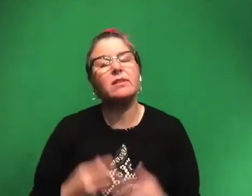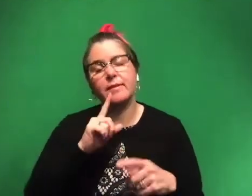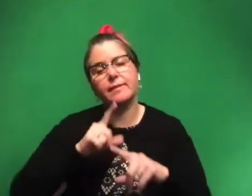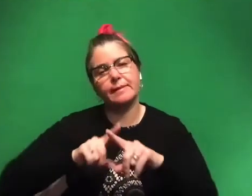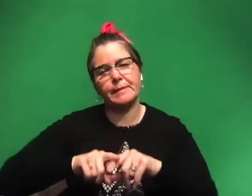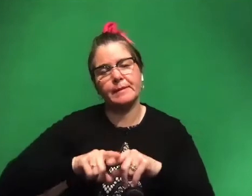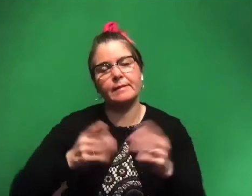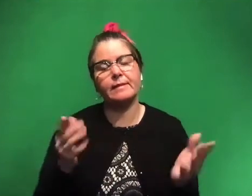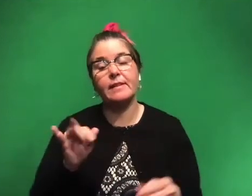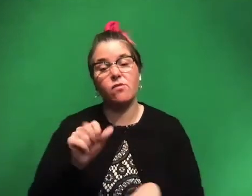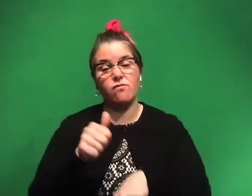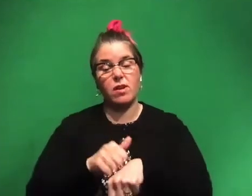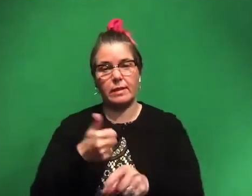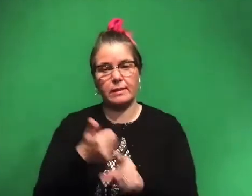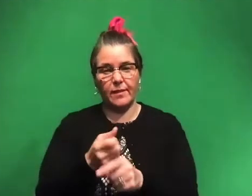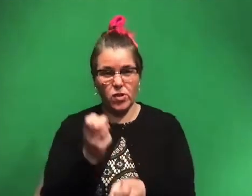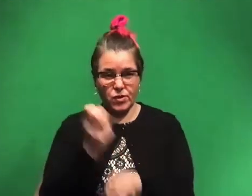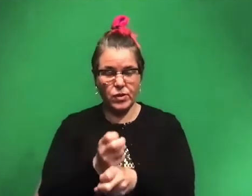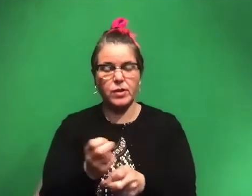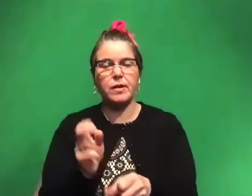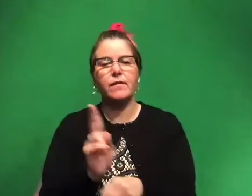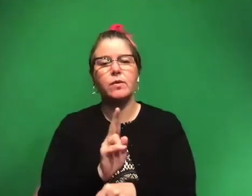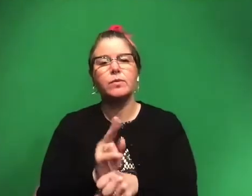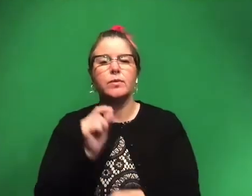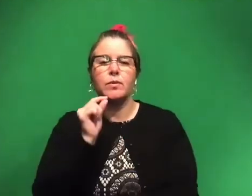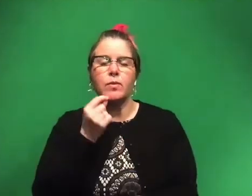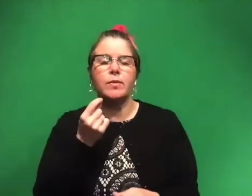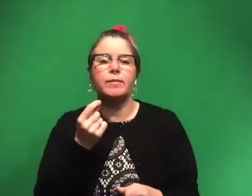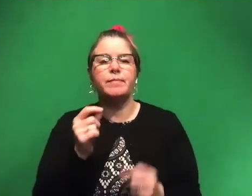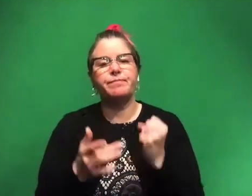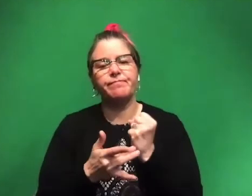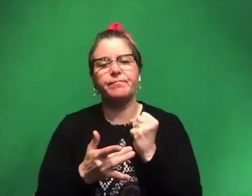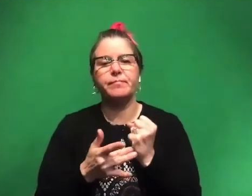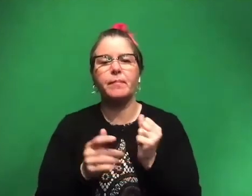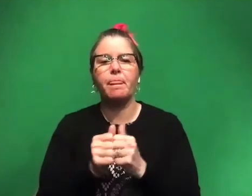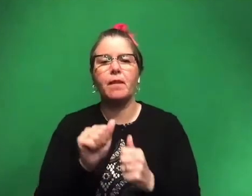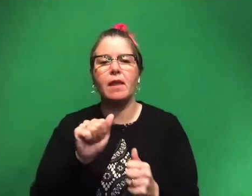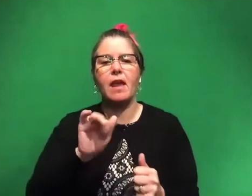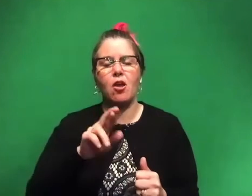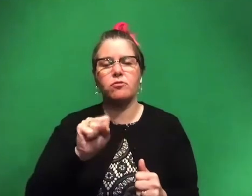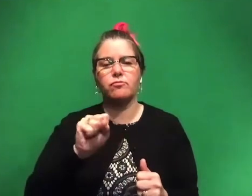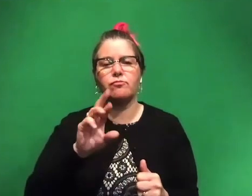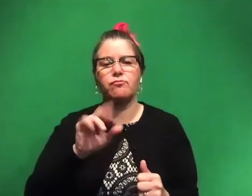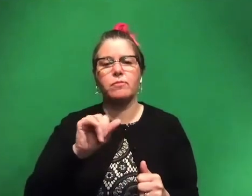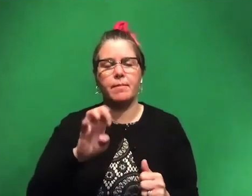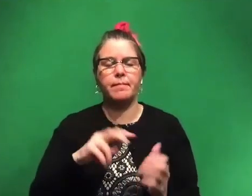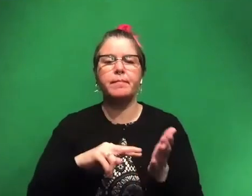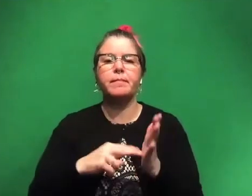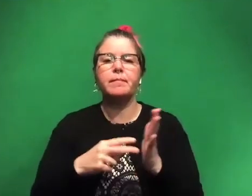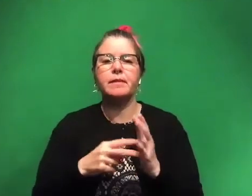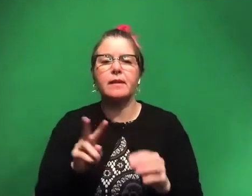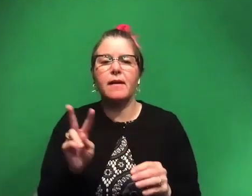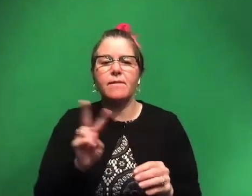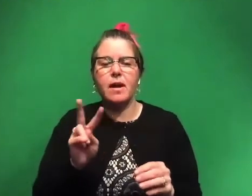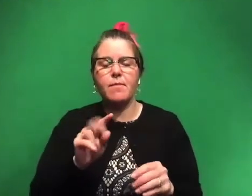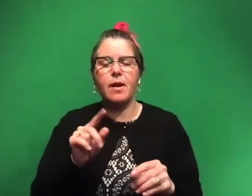So if the rock is super hard, we use this really cool technique with an air scribe, and that is a vibrating needle